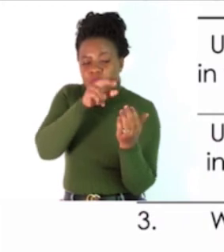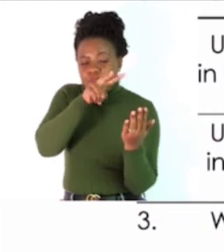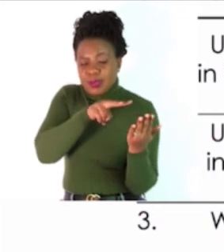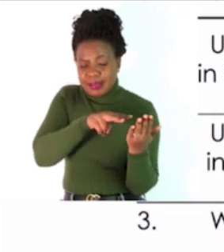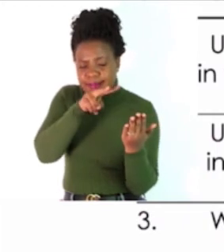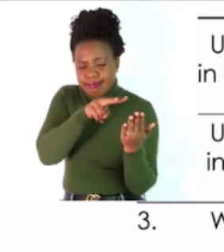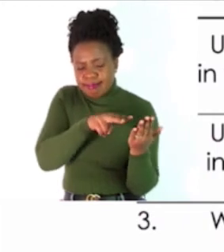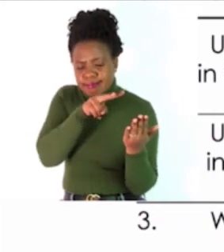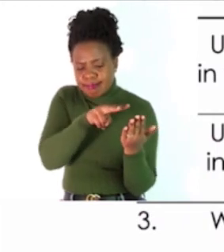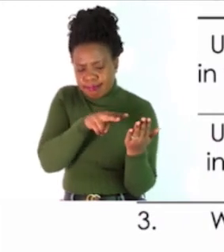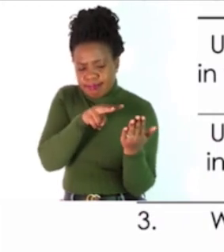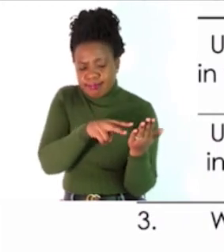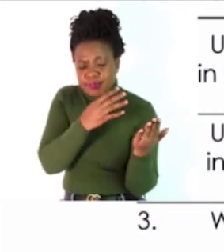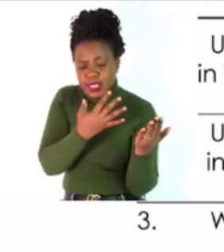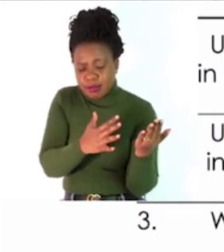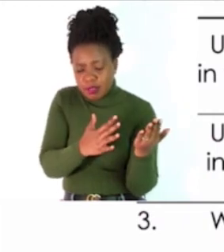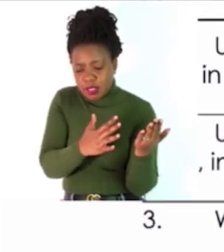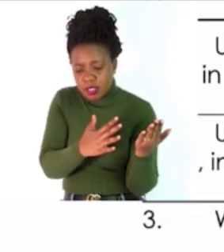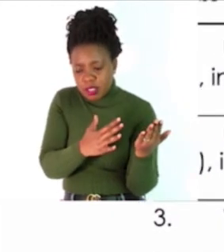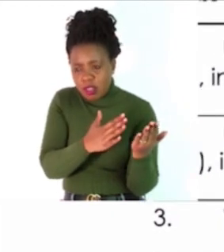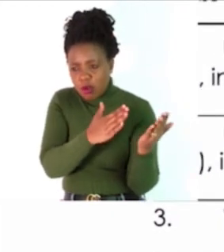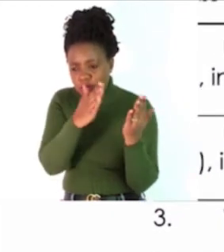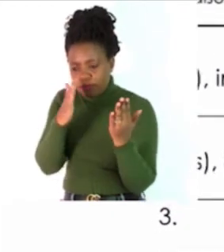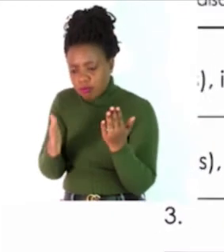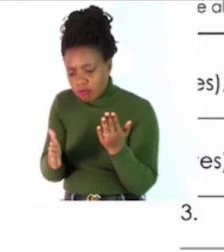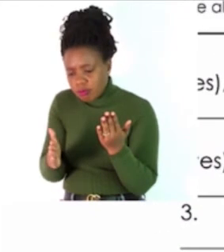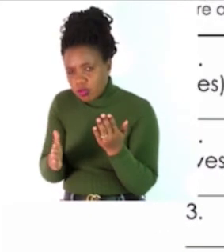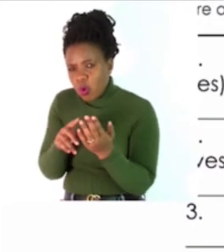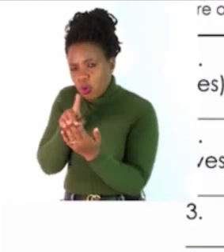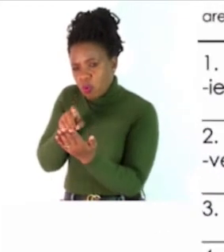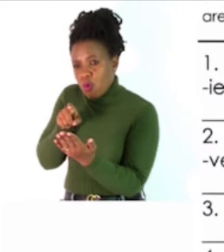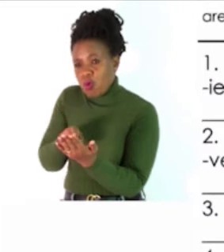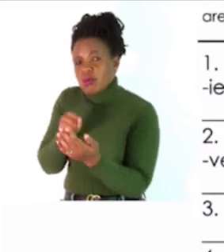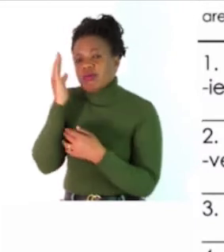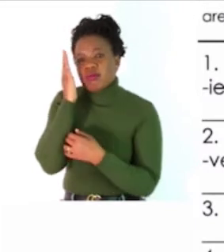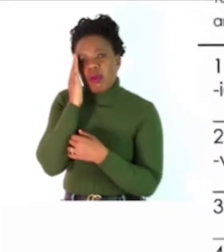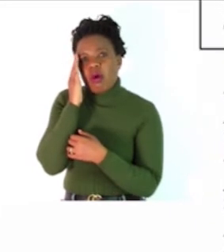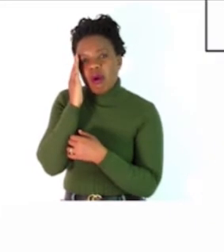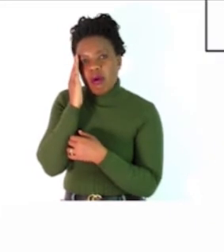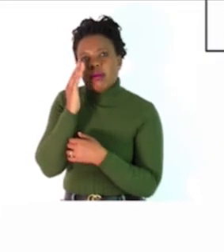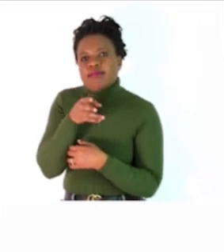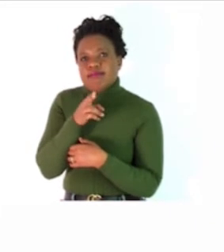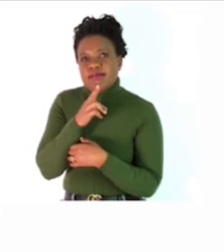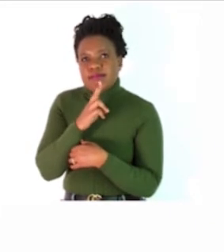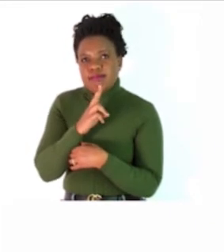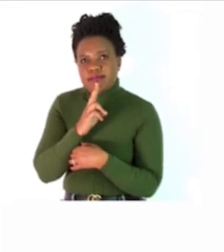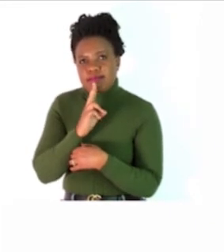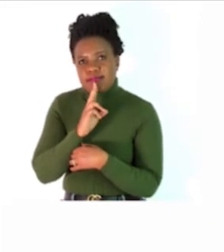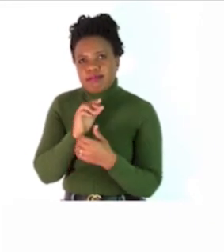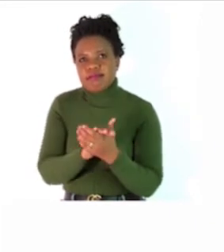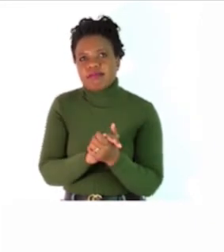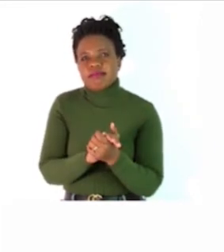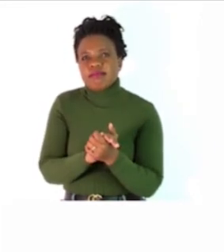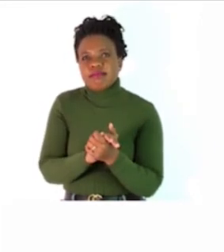for the first time. Go to the questions and read for the second time. There you will be knowing what you are looking for